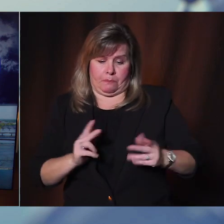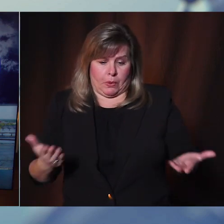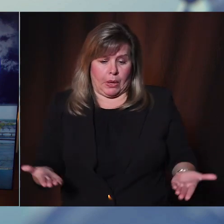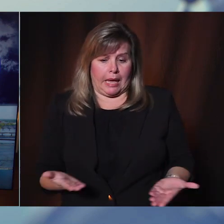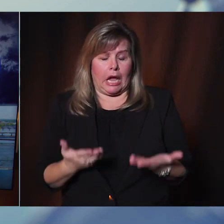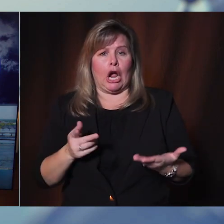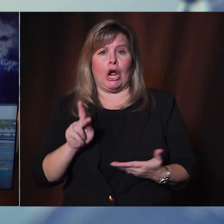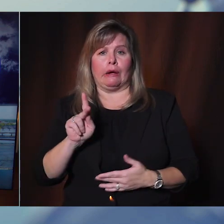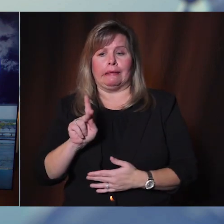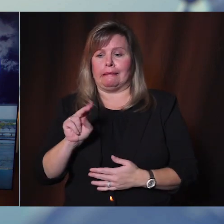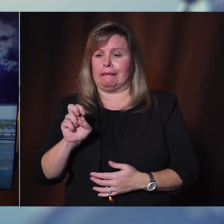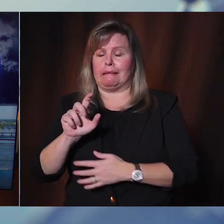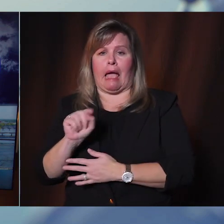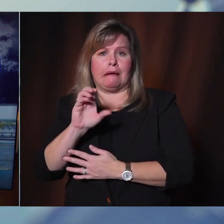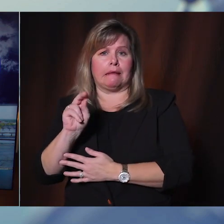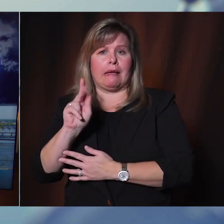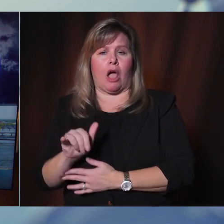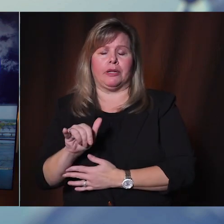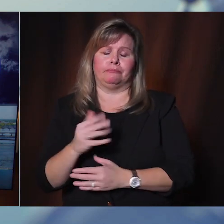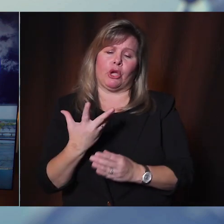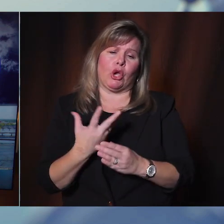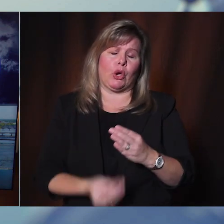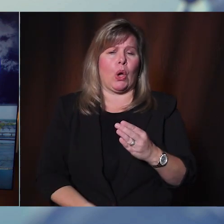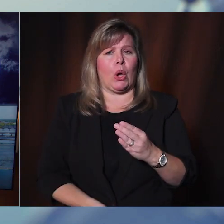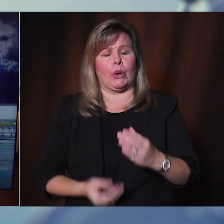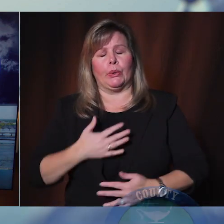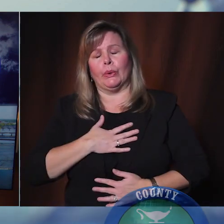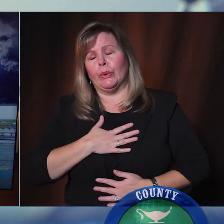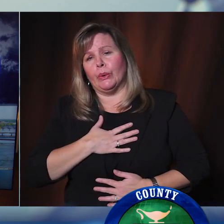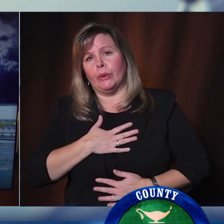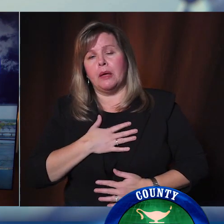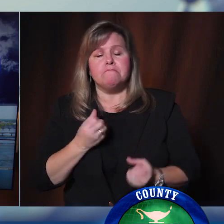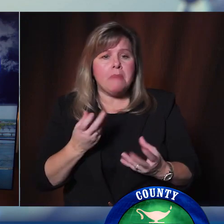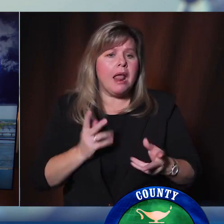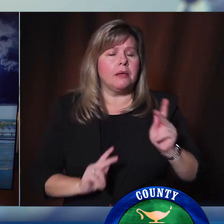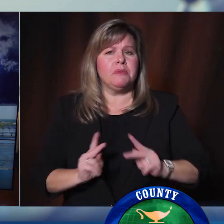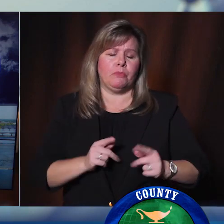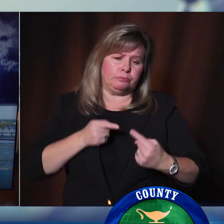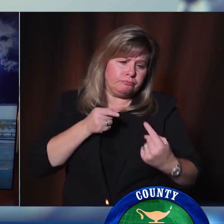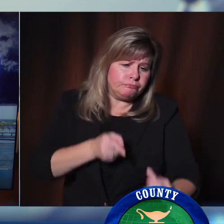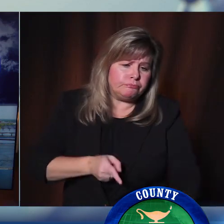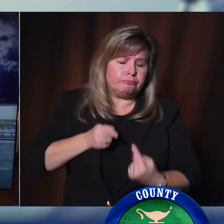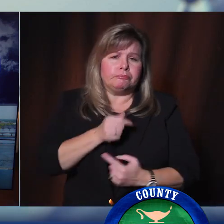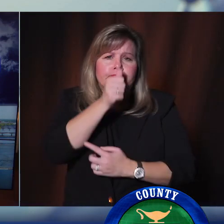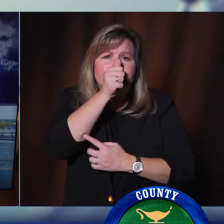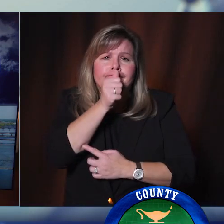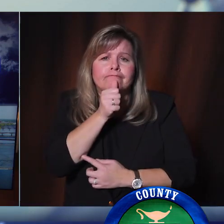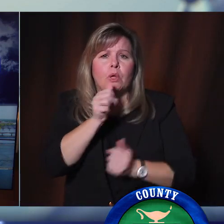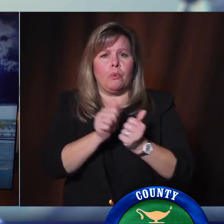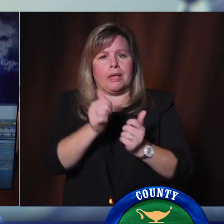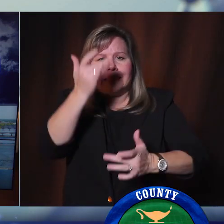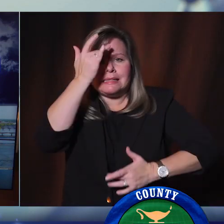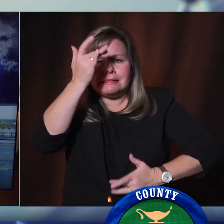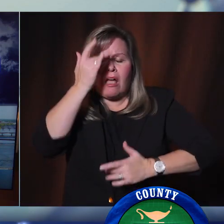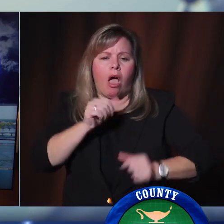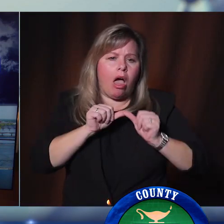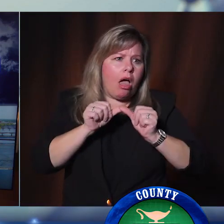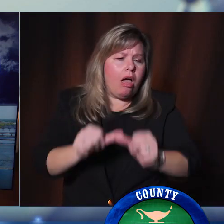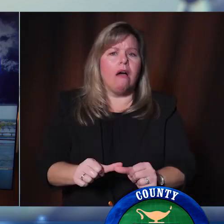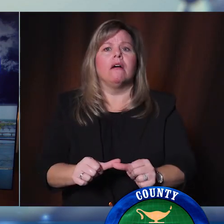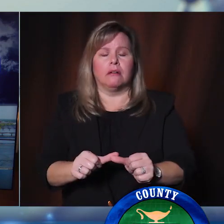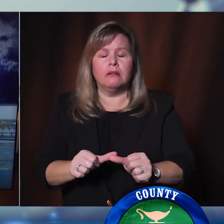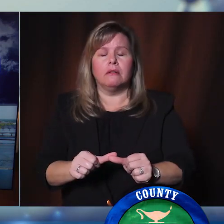We've also seen many more struggle with the long-lasting effects of COVID-19. Those of us here in public health